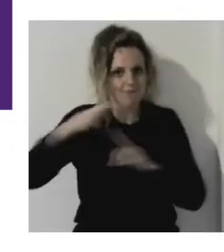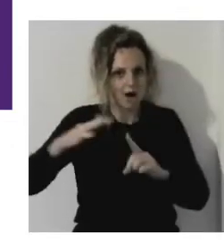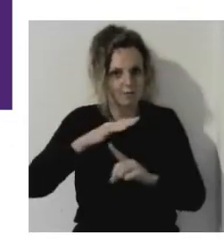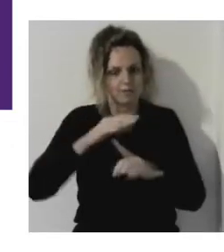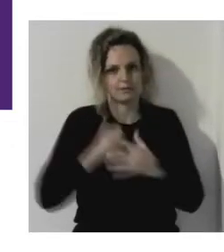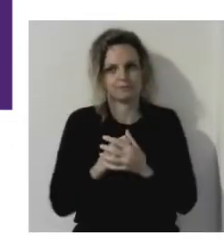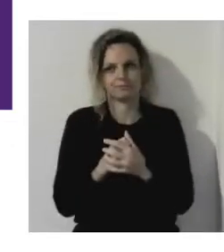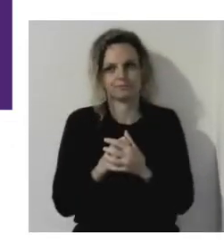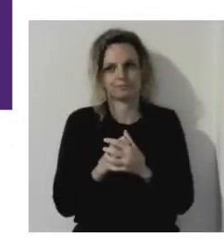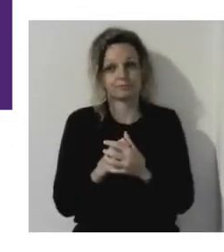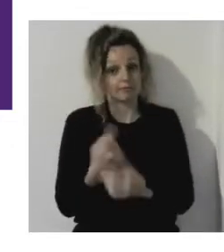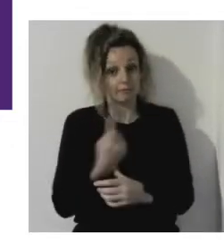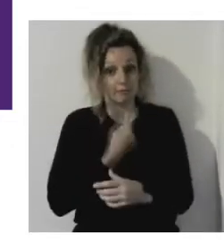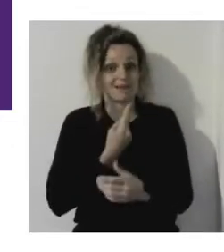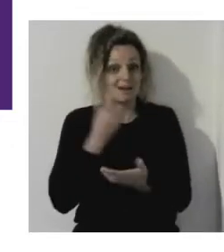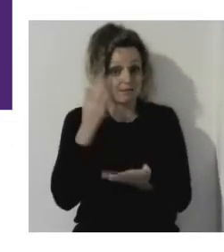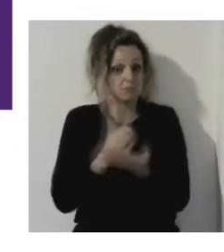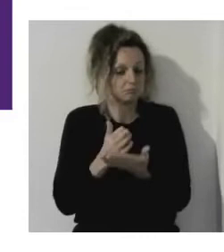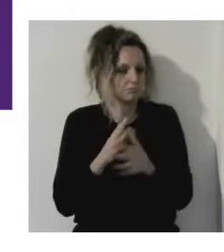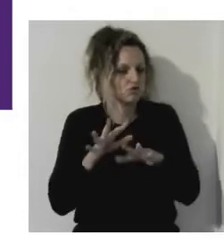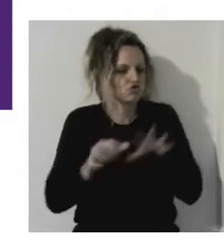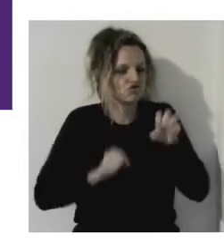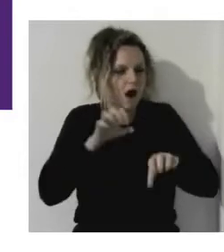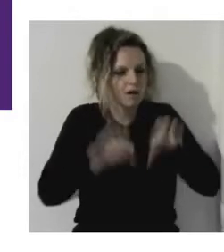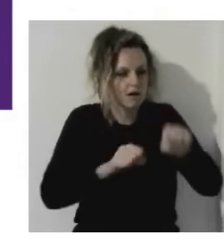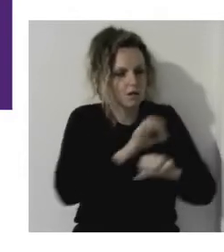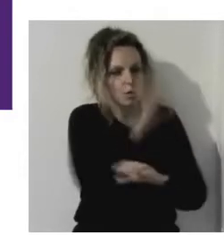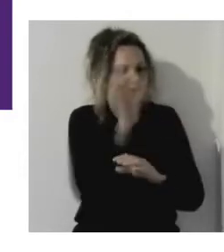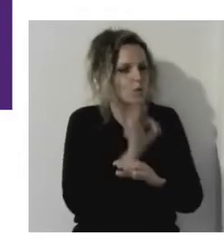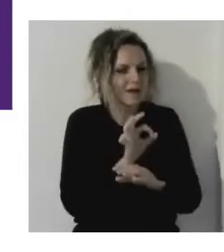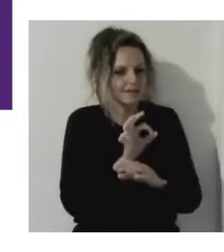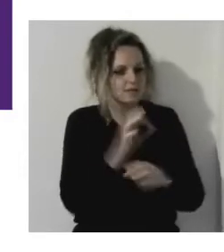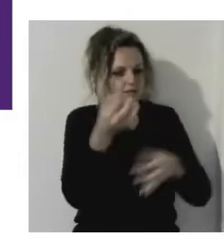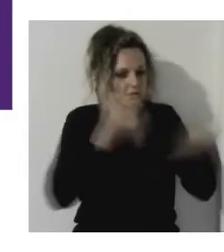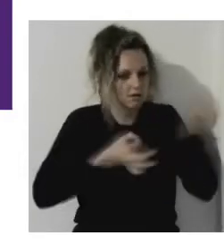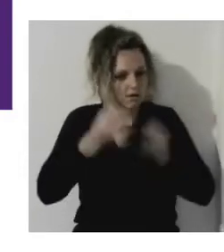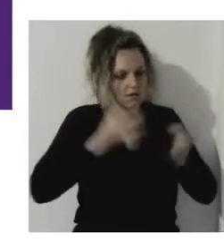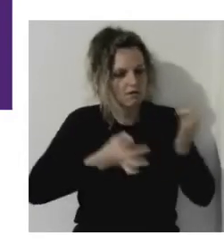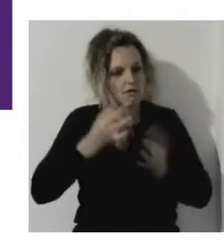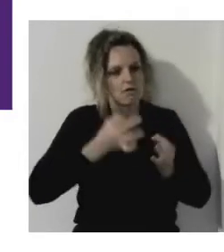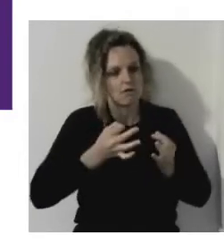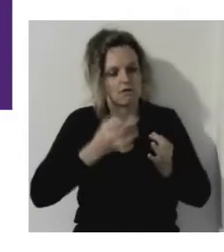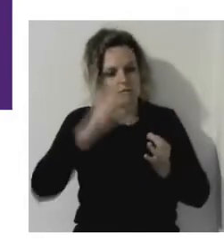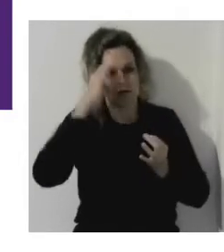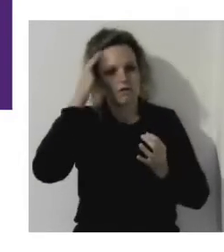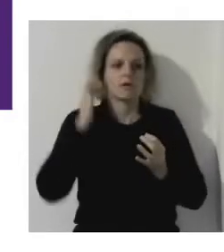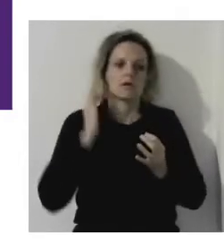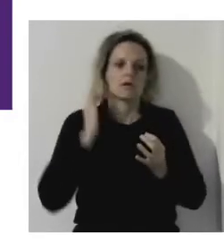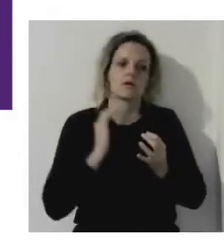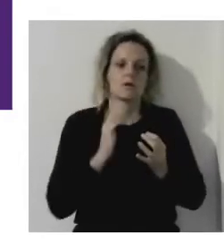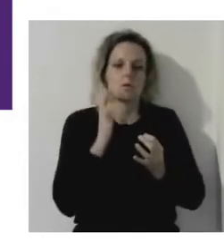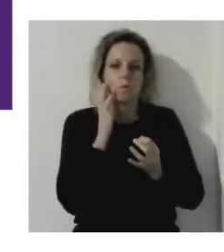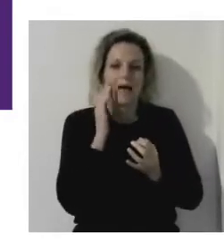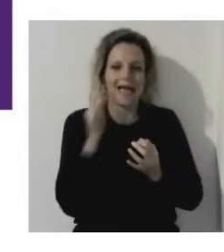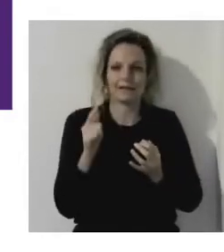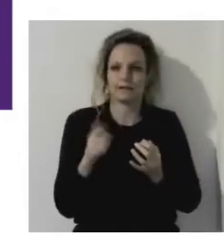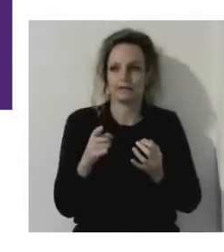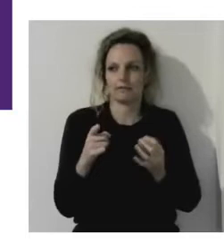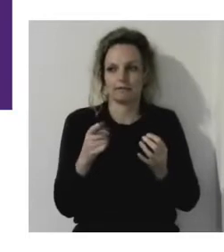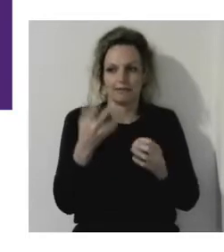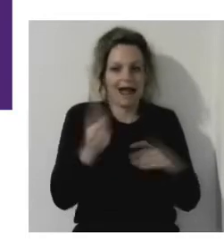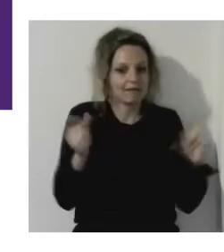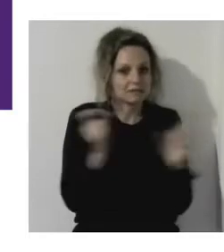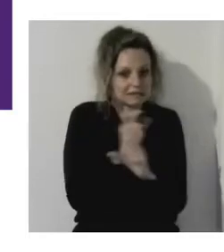which is the counterintuitive thing. But actually, was yet the quiz was still the best way to get gaming